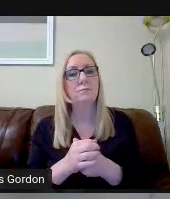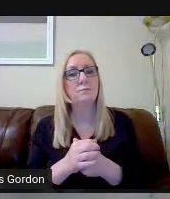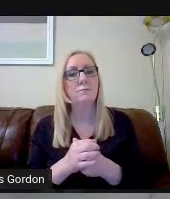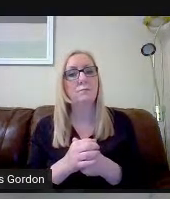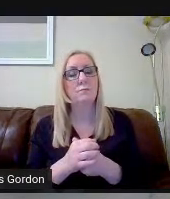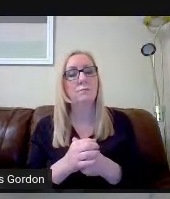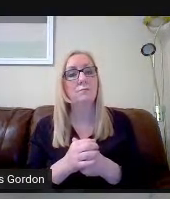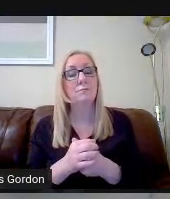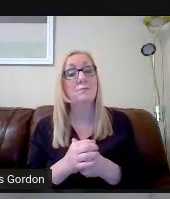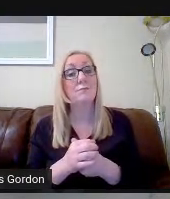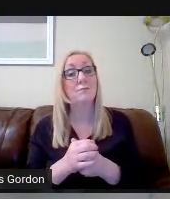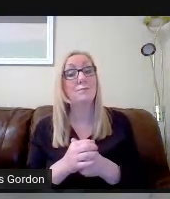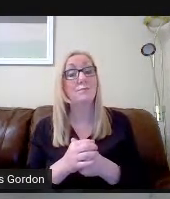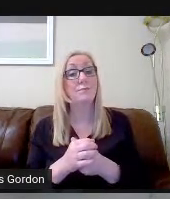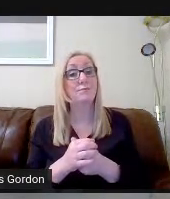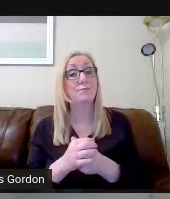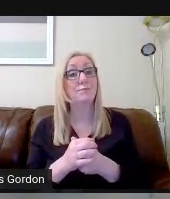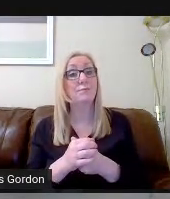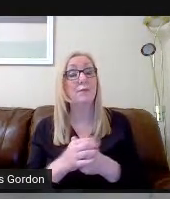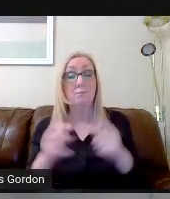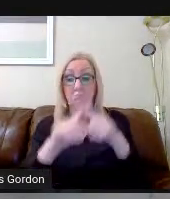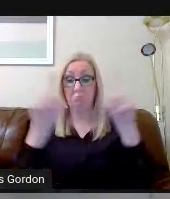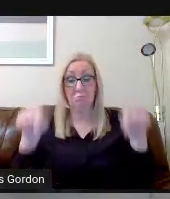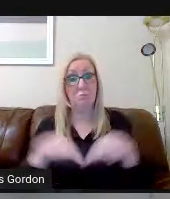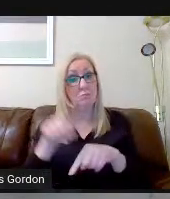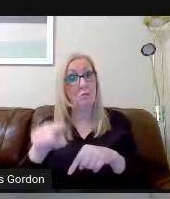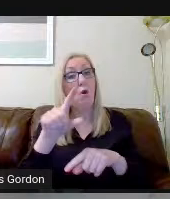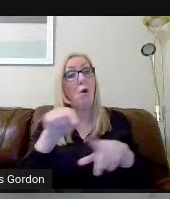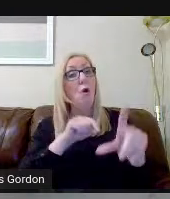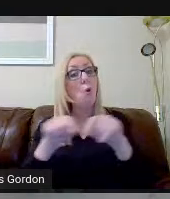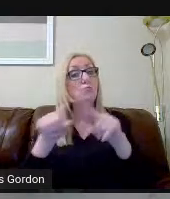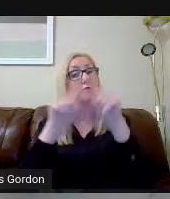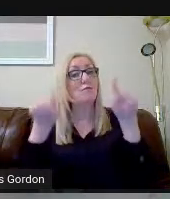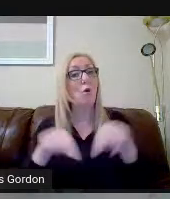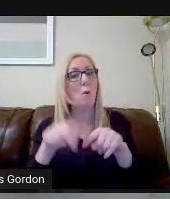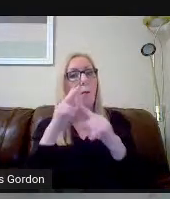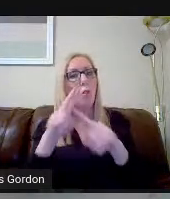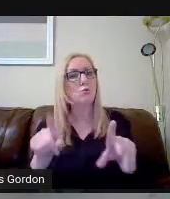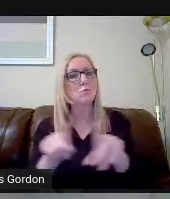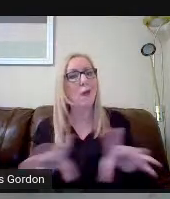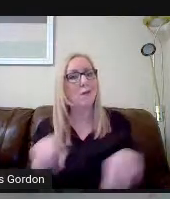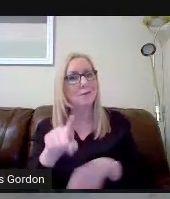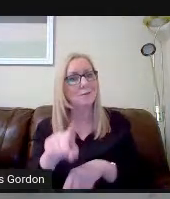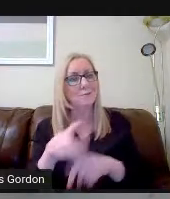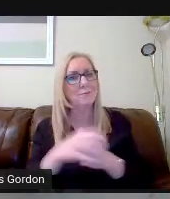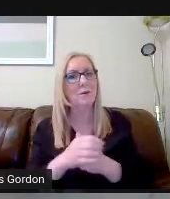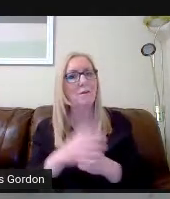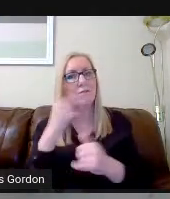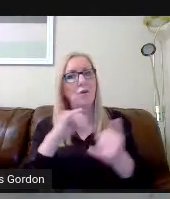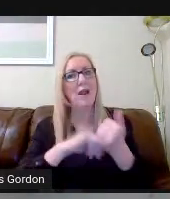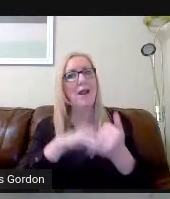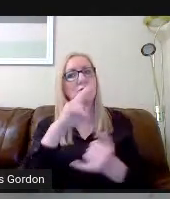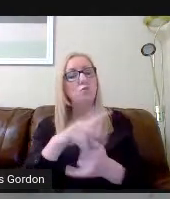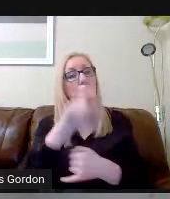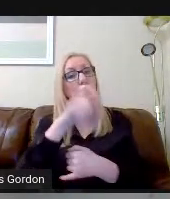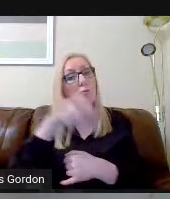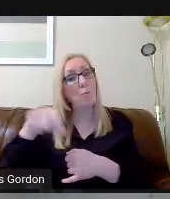This is what the option form looks like for second year pupils,